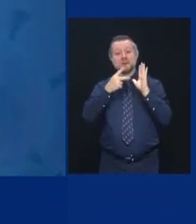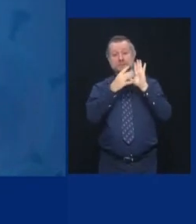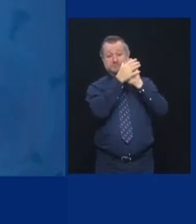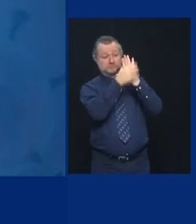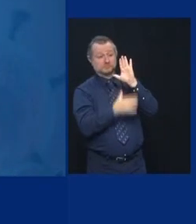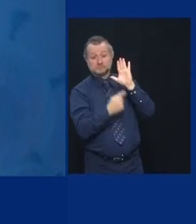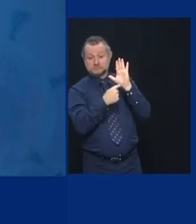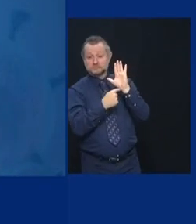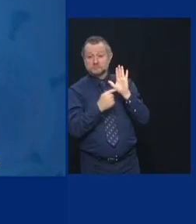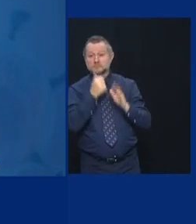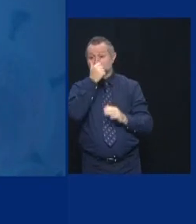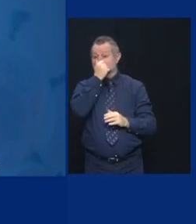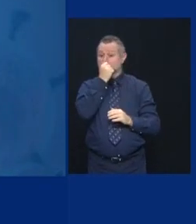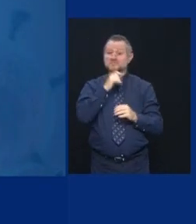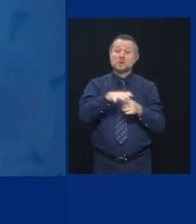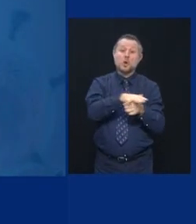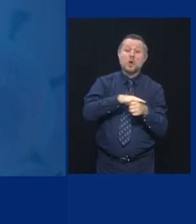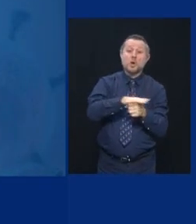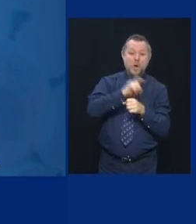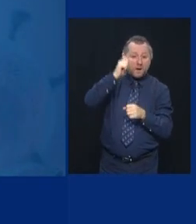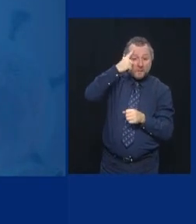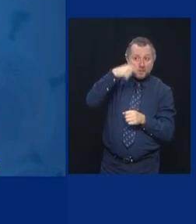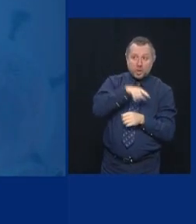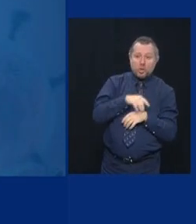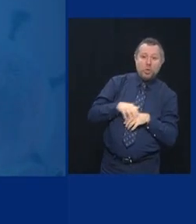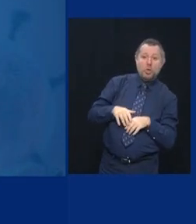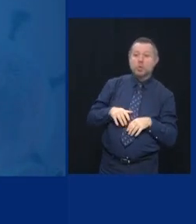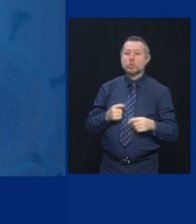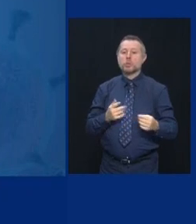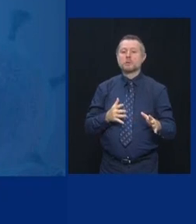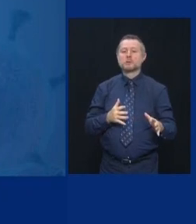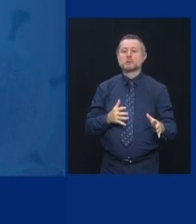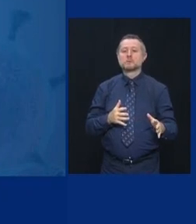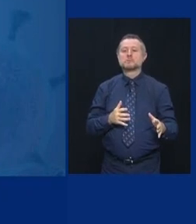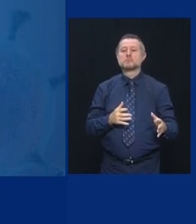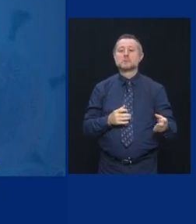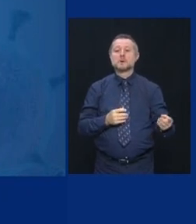Local governments will need to provide us with personnel.